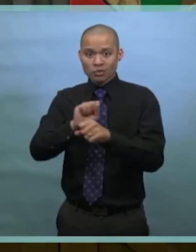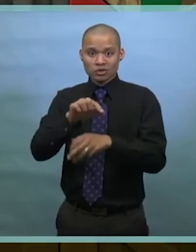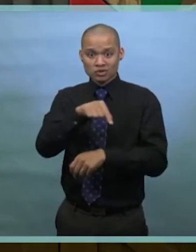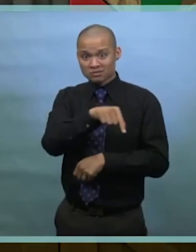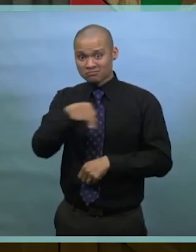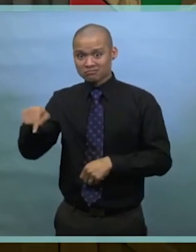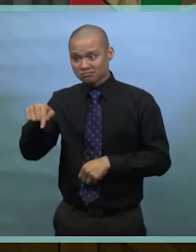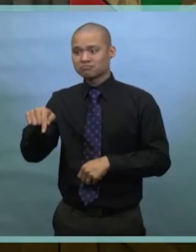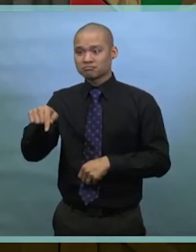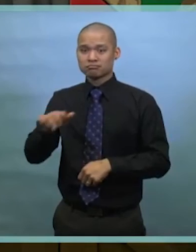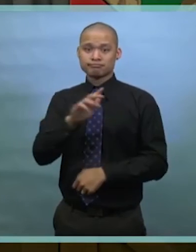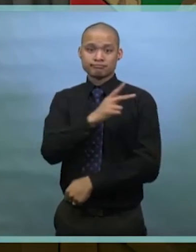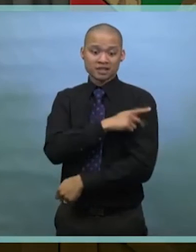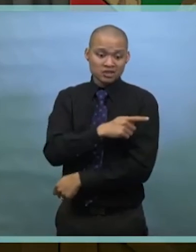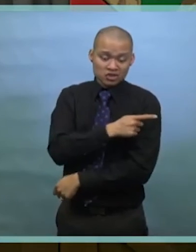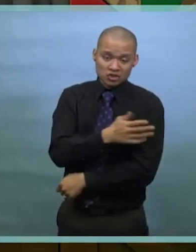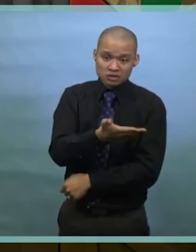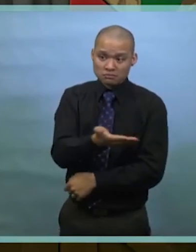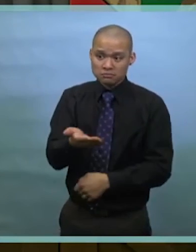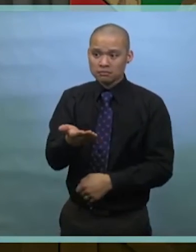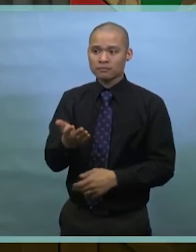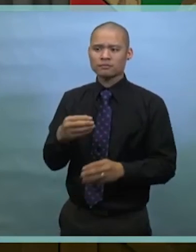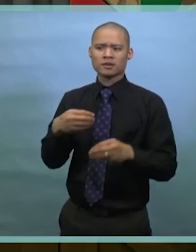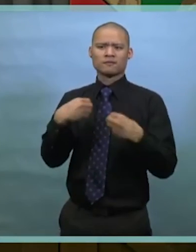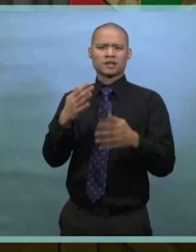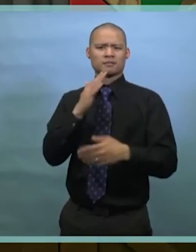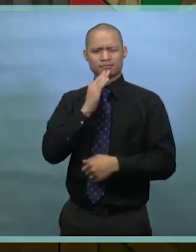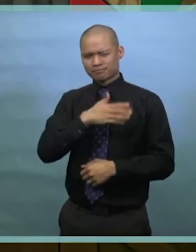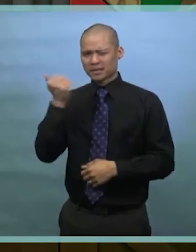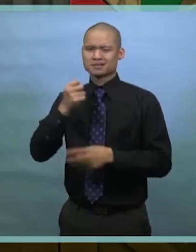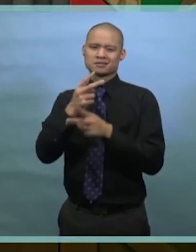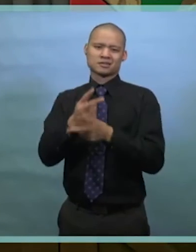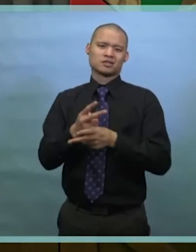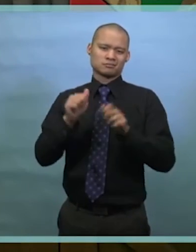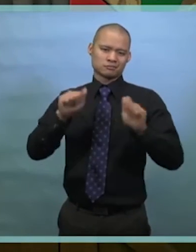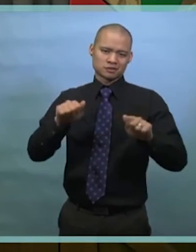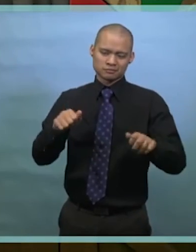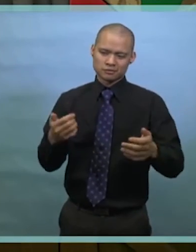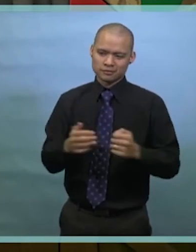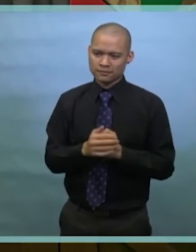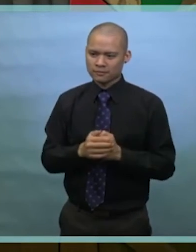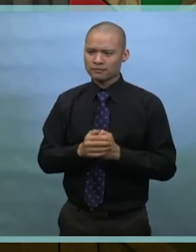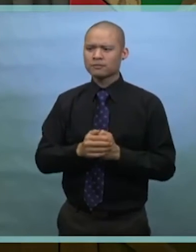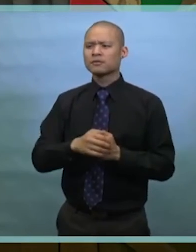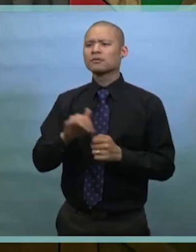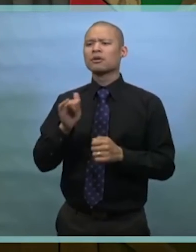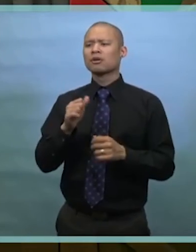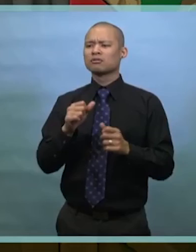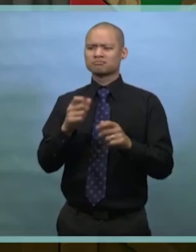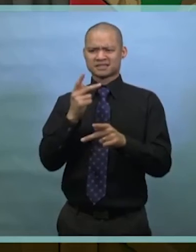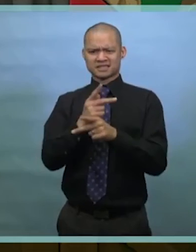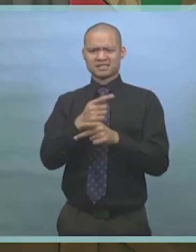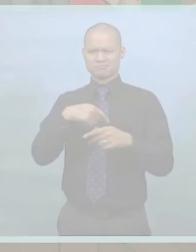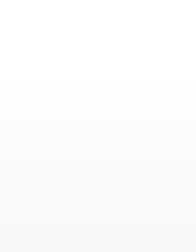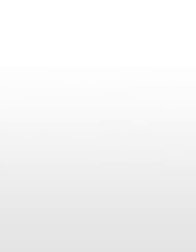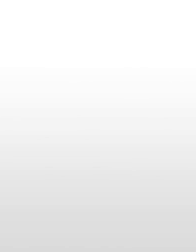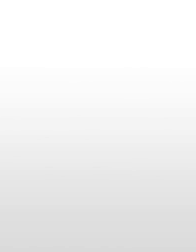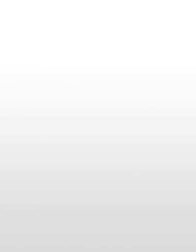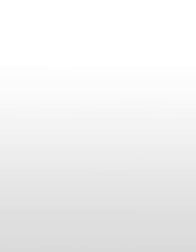the best possible care to patients and to keep our healthcare providers safe in the performance of their duties.